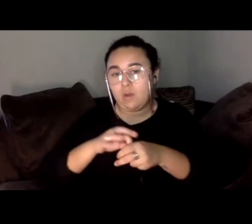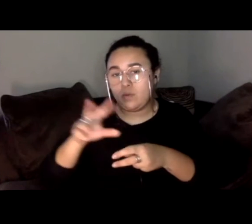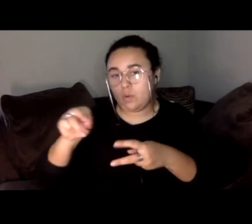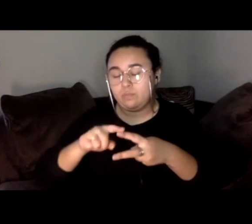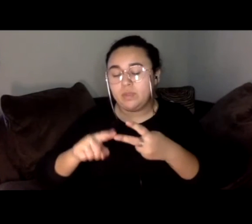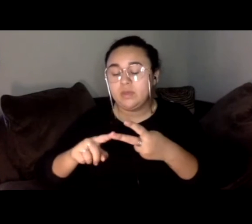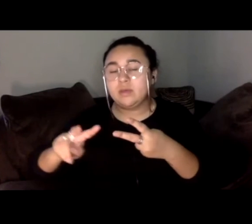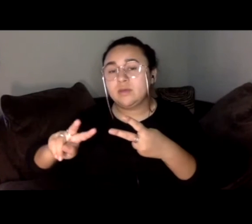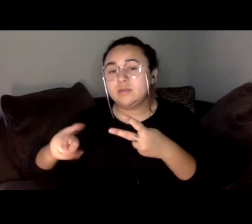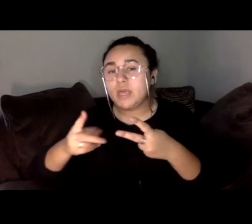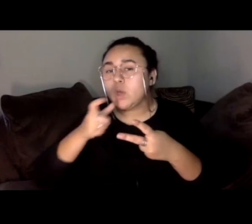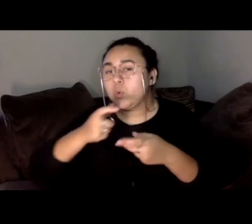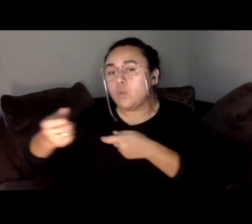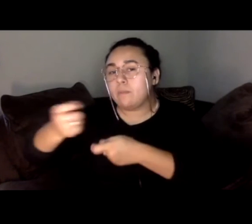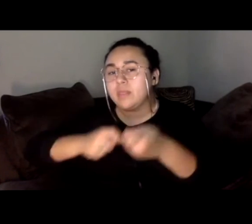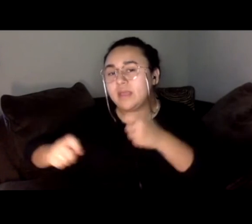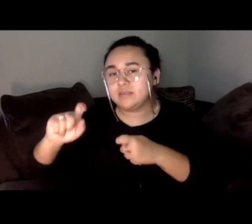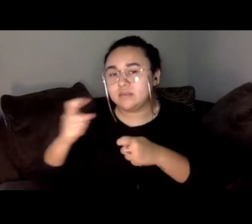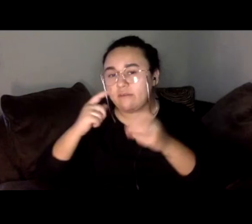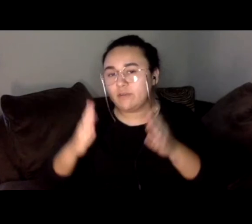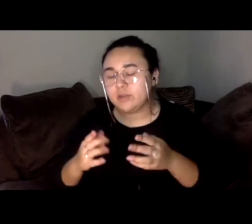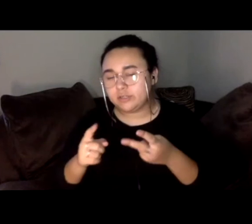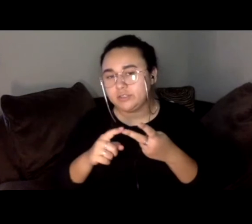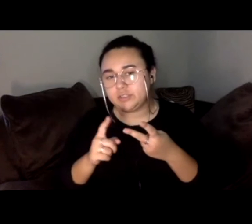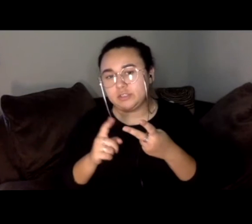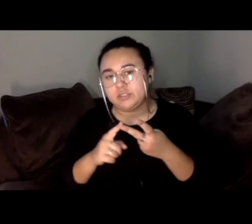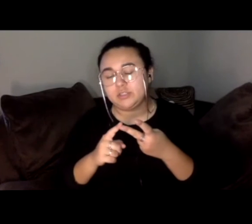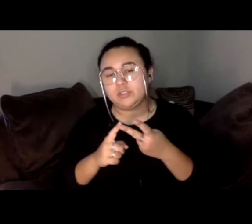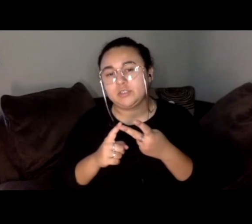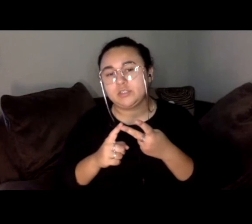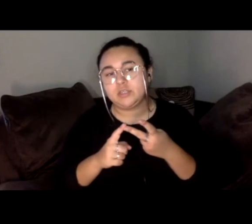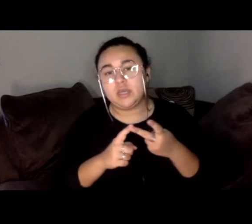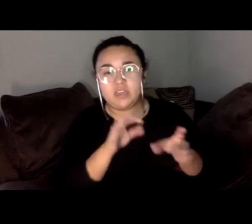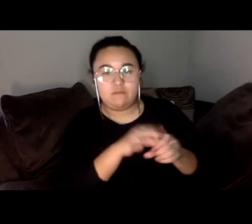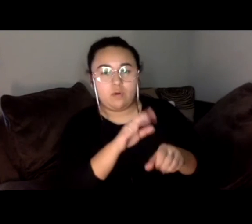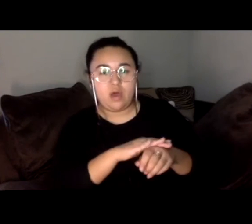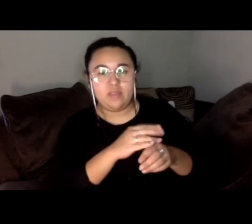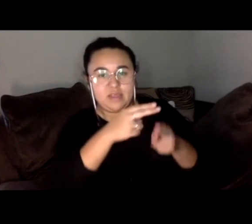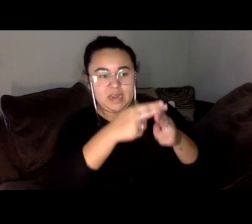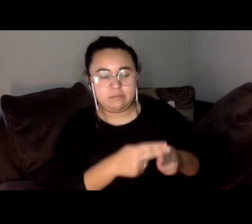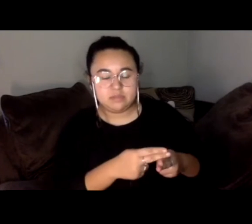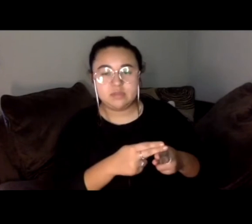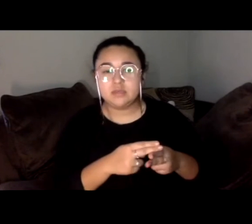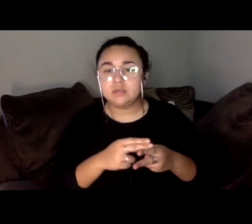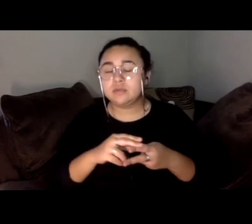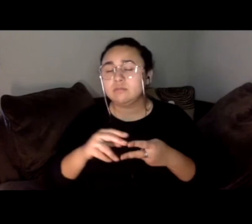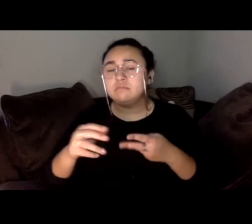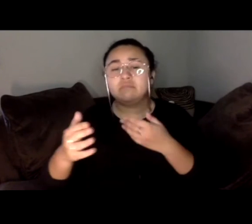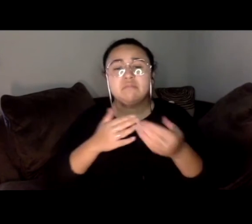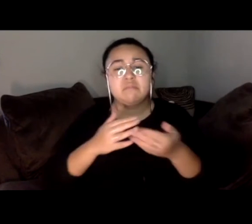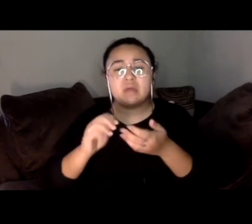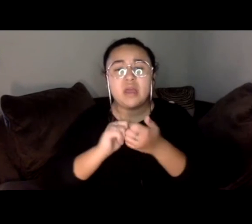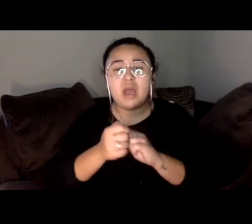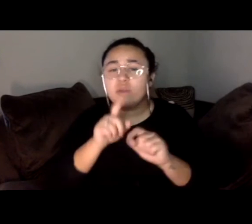replace the governor? So to be clear, regardless of how you vote on the first question, you can